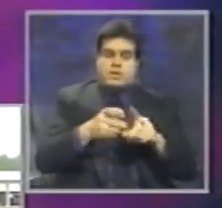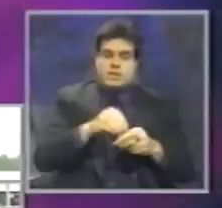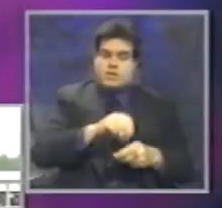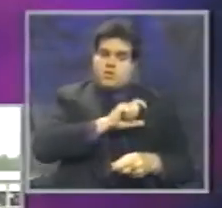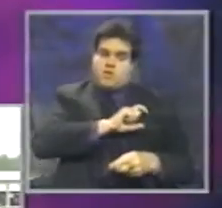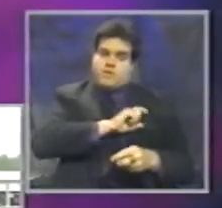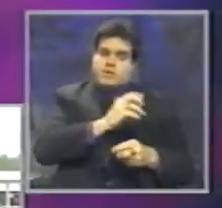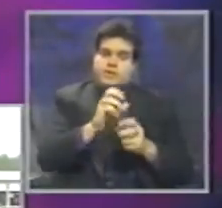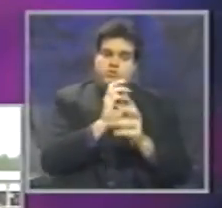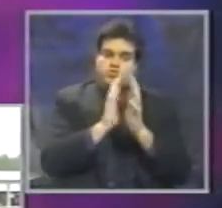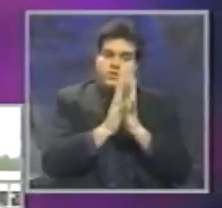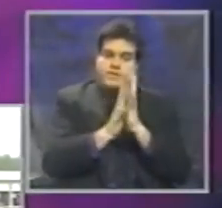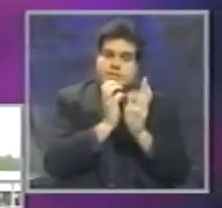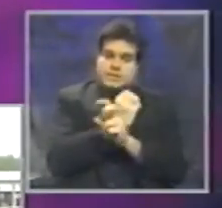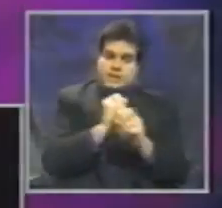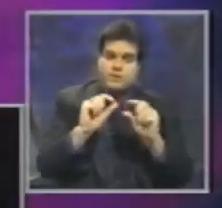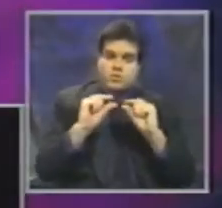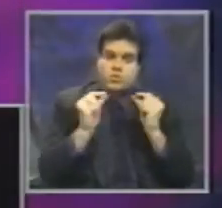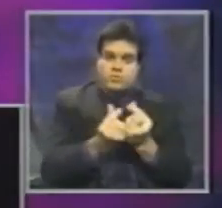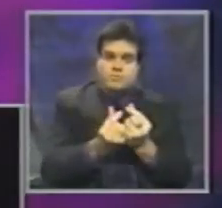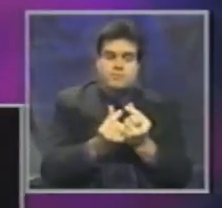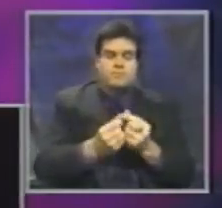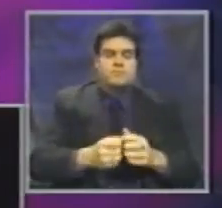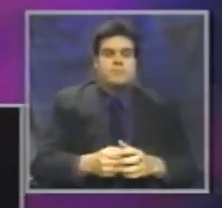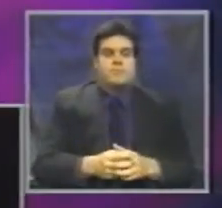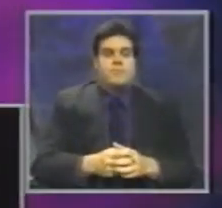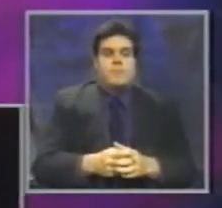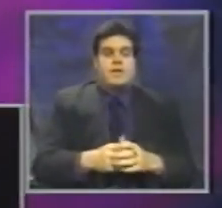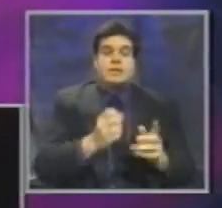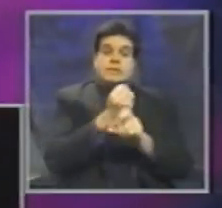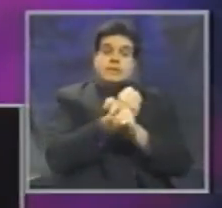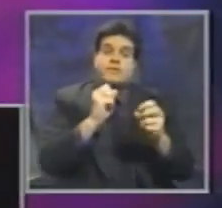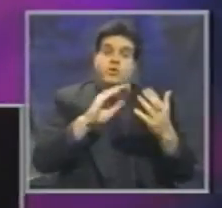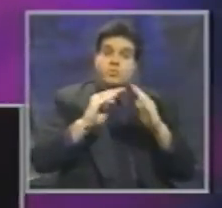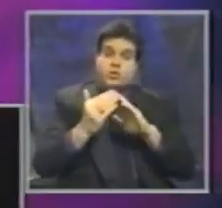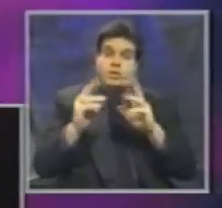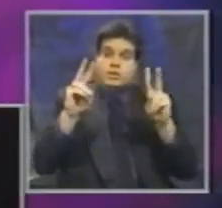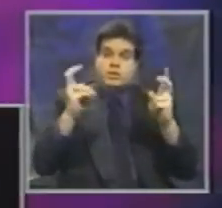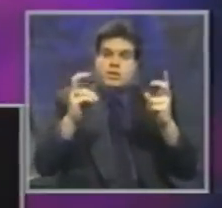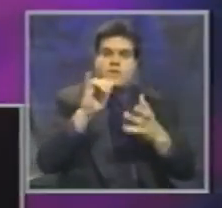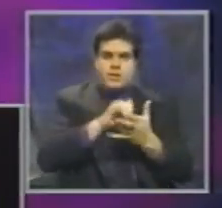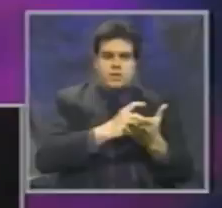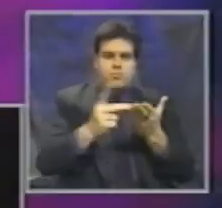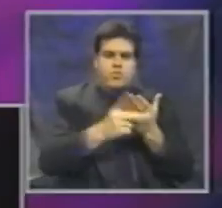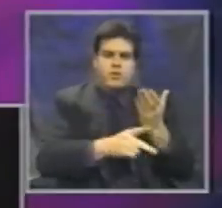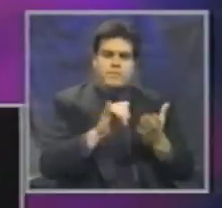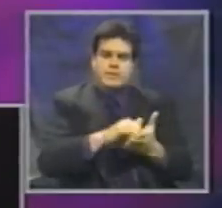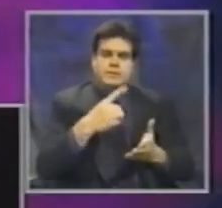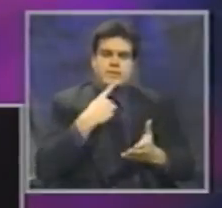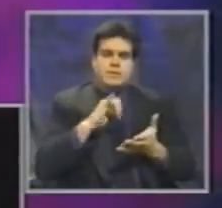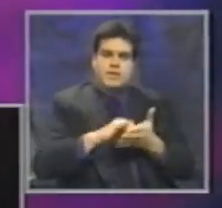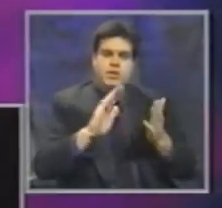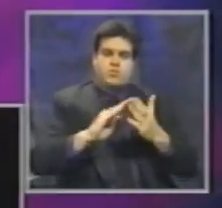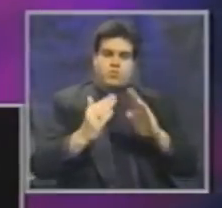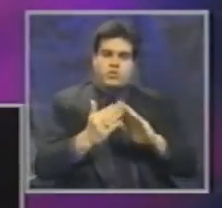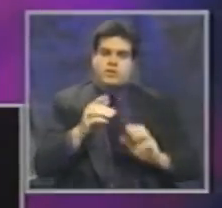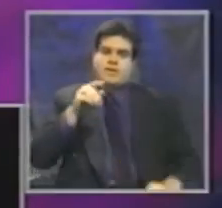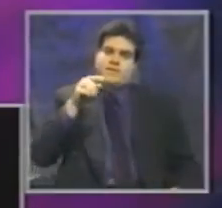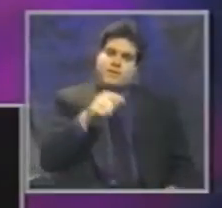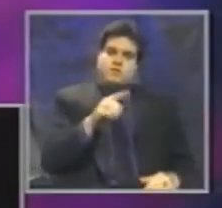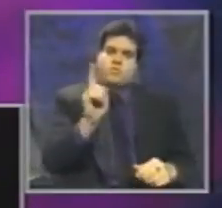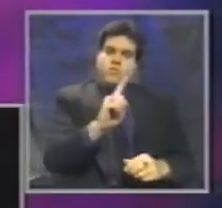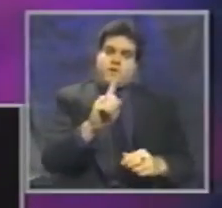traffic safety and safety groups. Safe Communities is a program that says communities are where the action is.